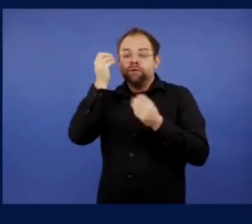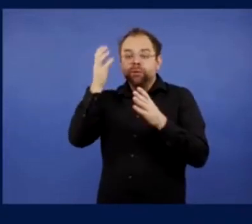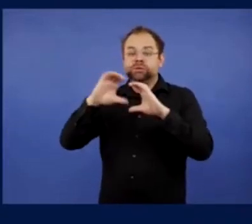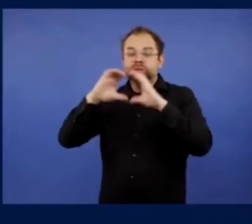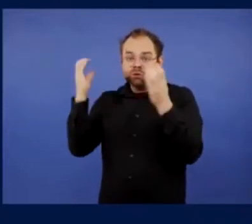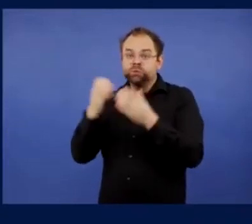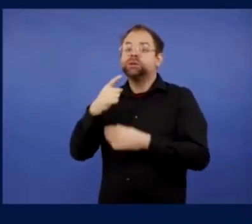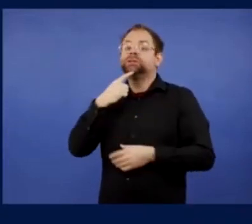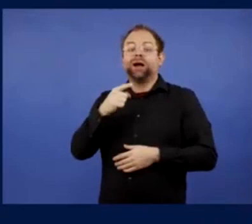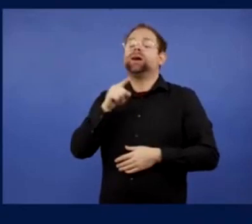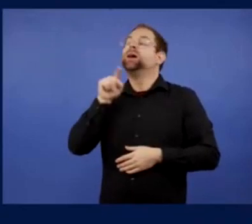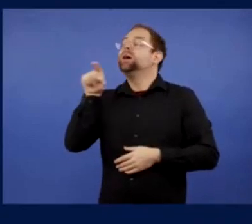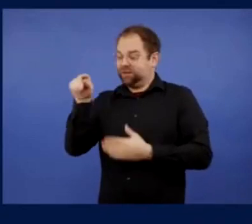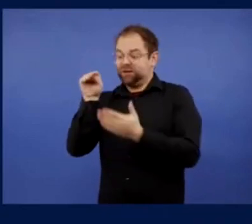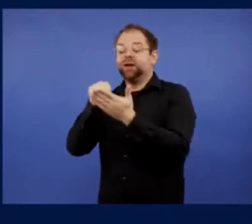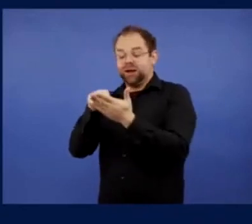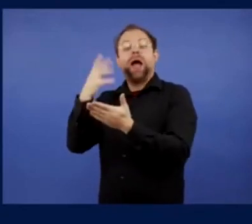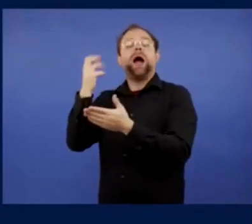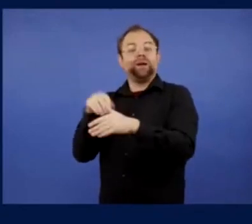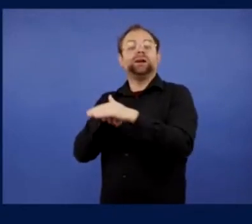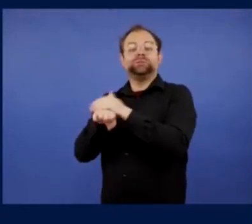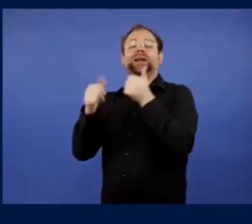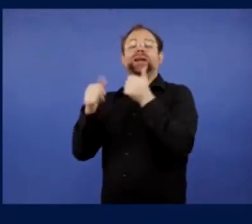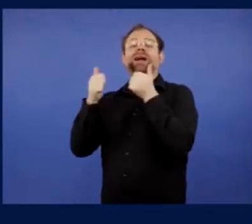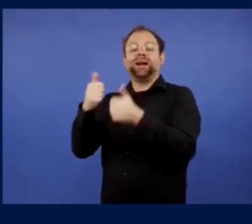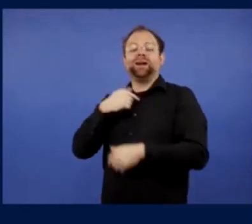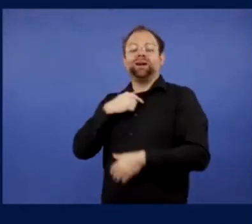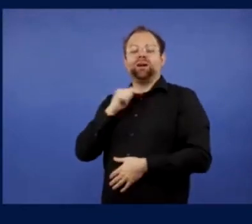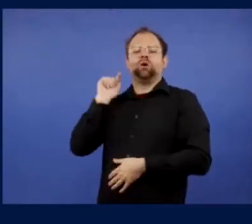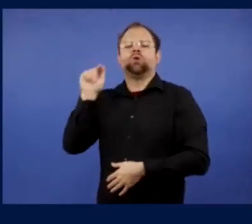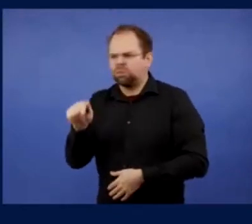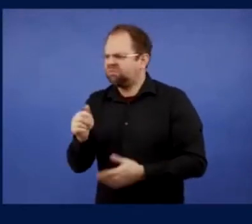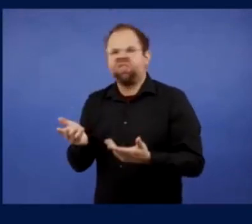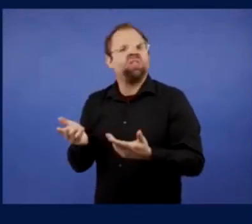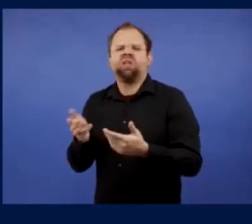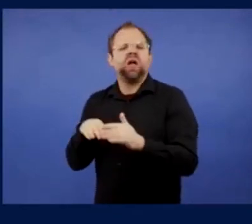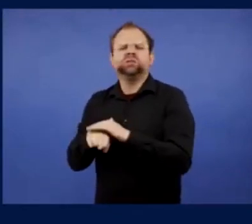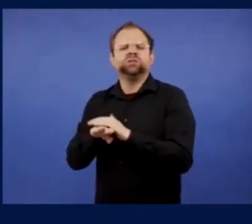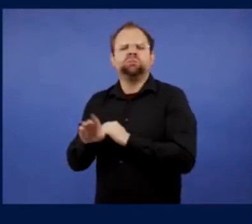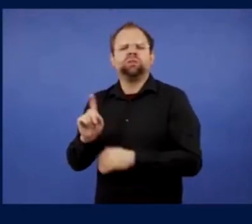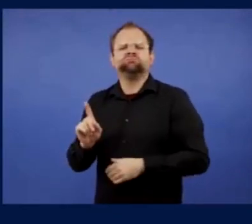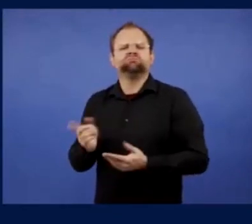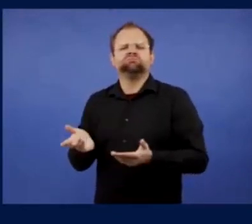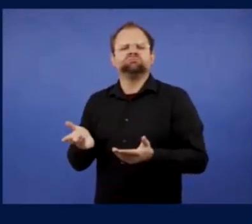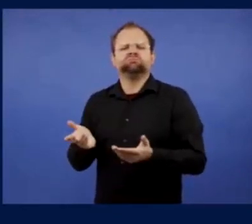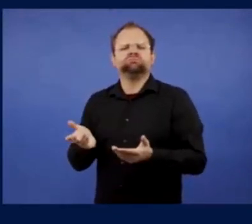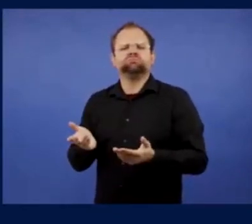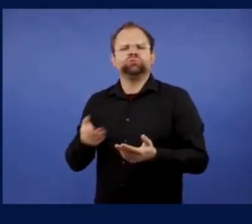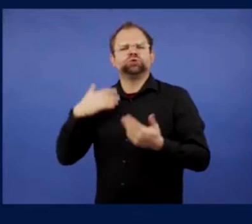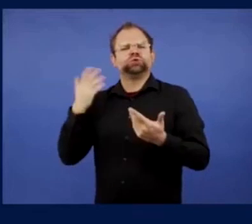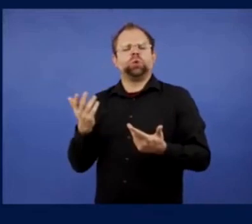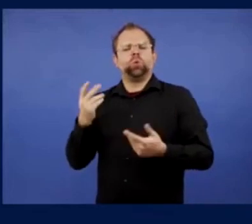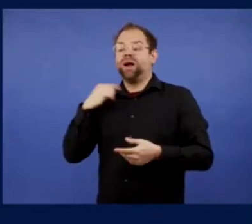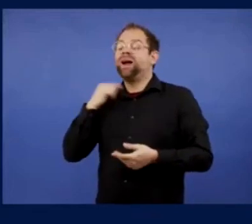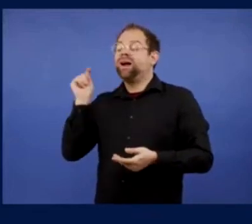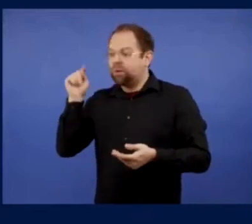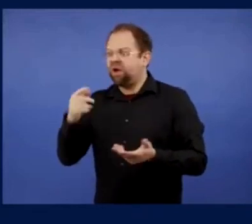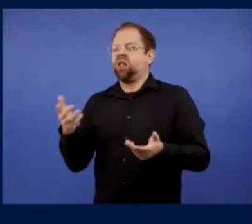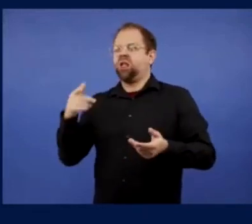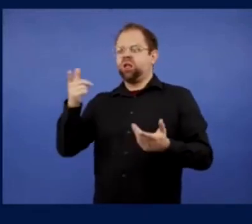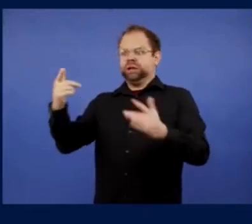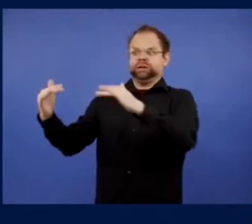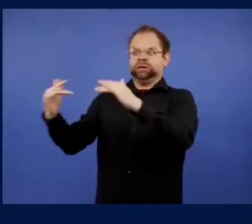power. Real issues and accessibility is, you know, and what is available regards in